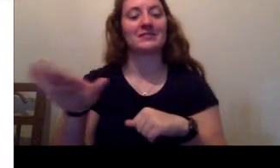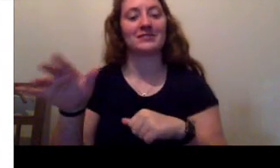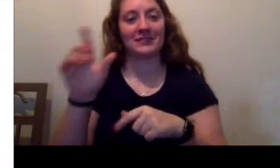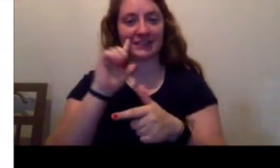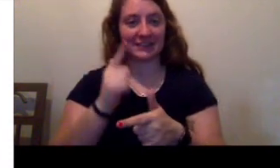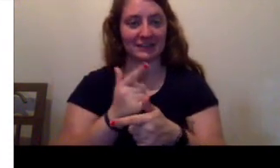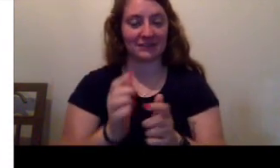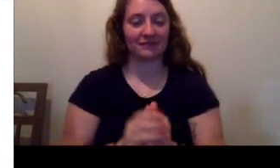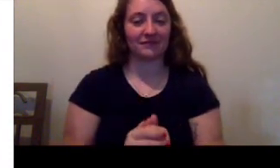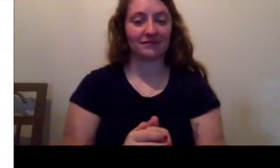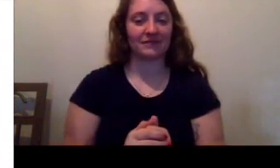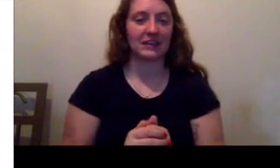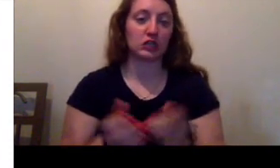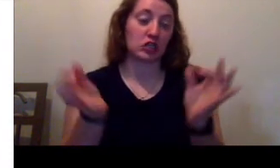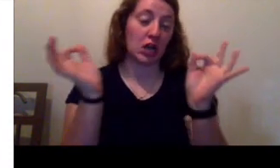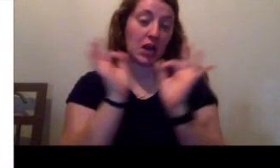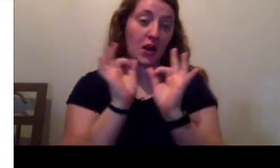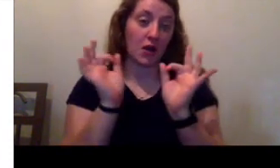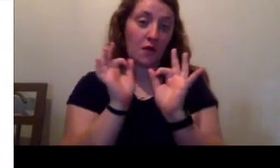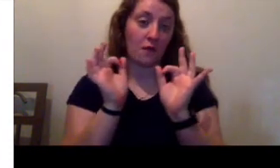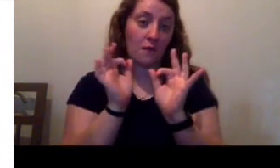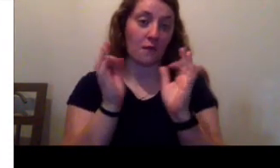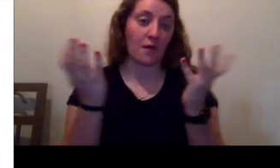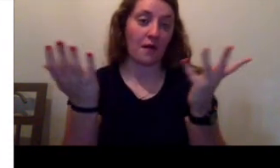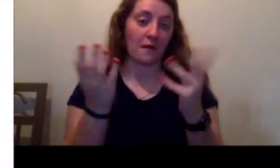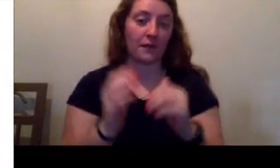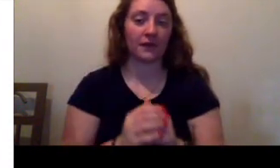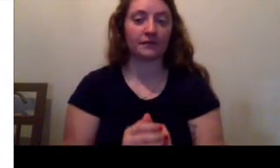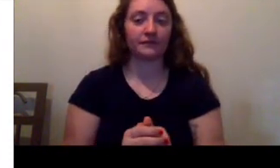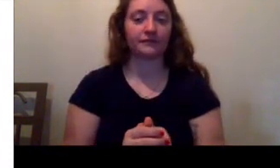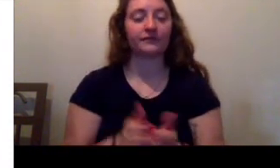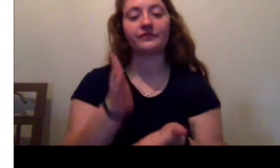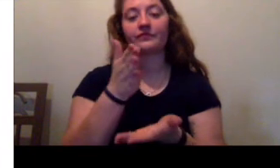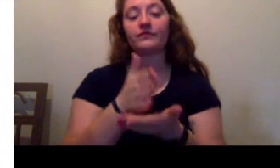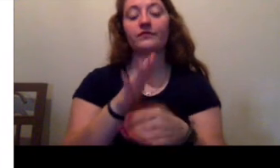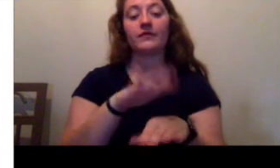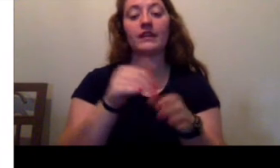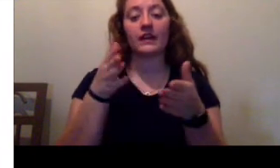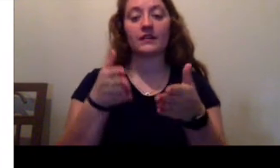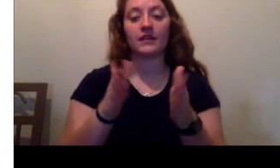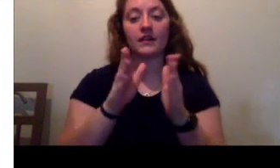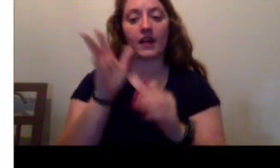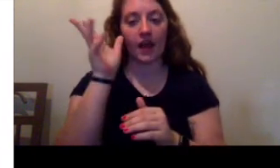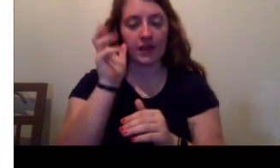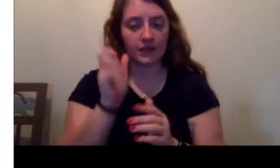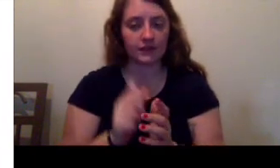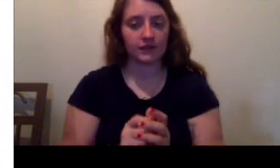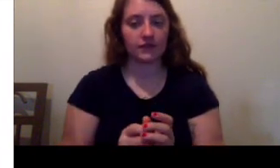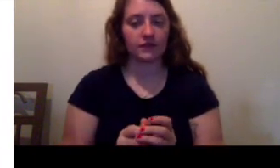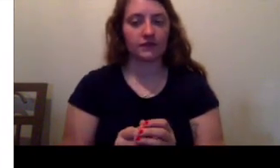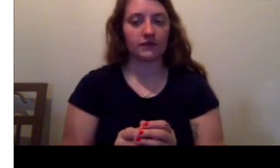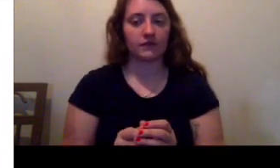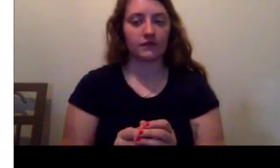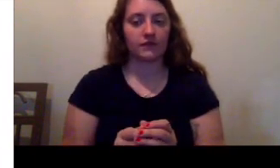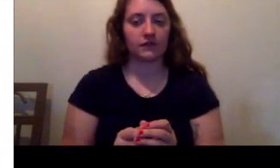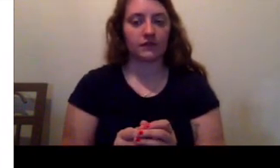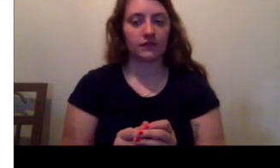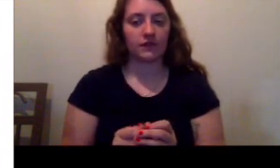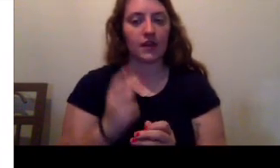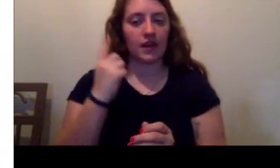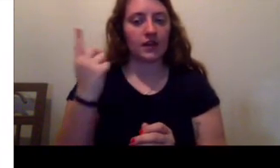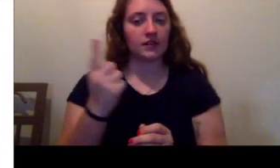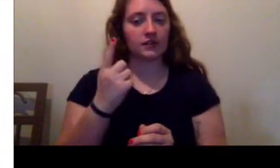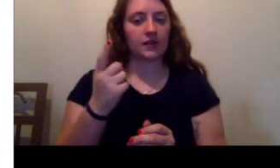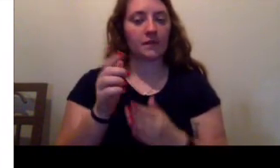She didn't know what it was. She stopped on the path and listened. Something was following